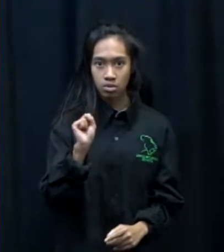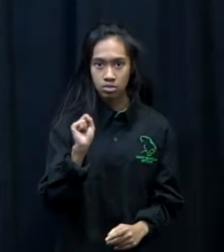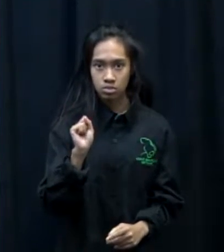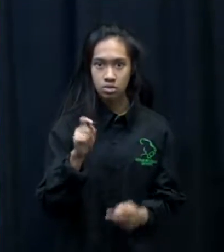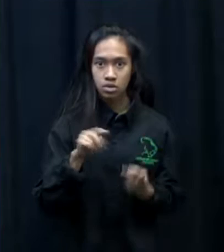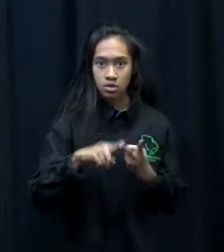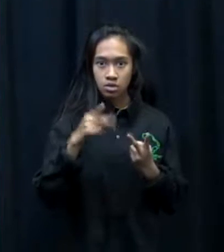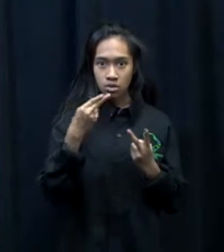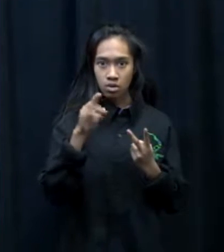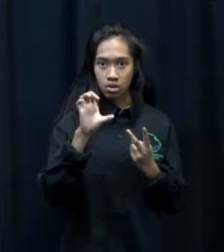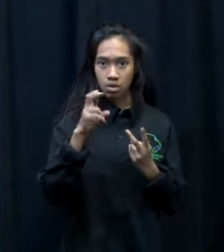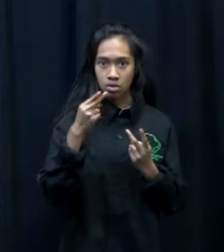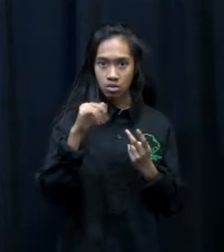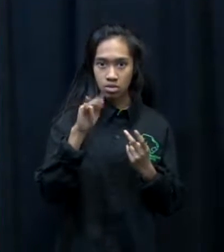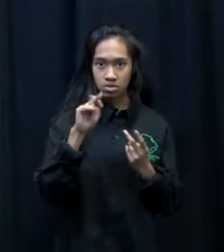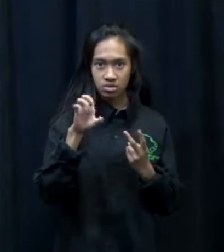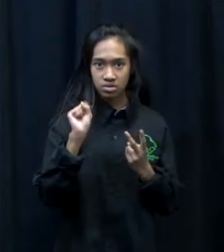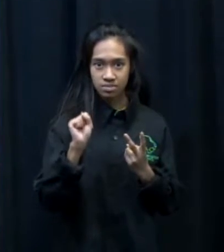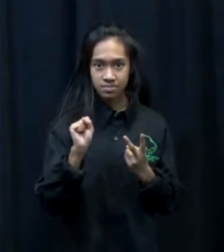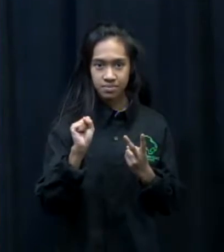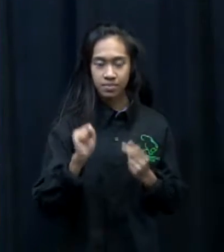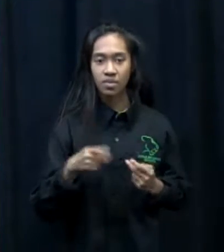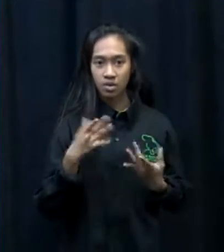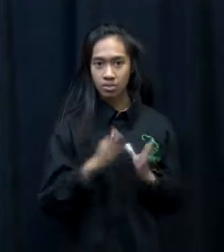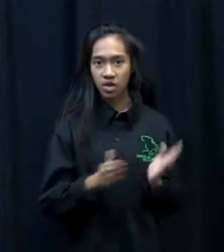There are plans in effect if case of rain.